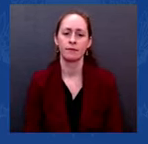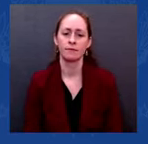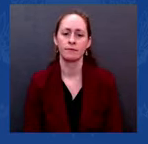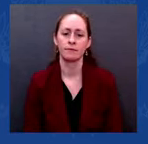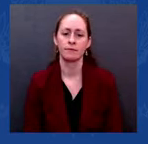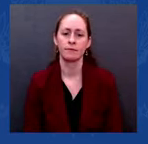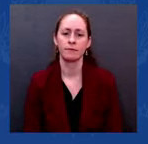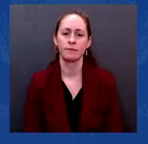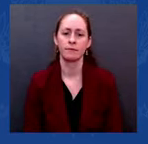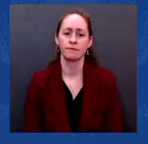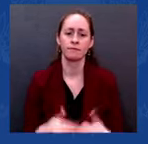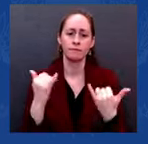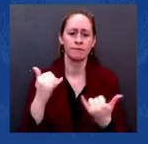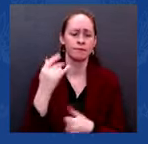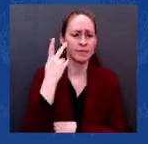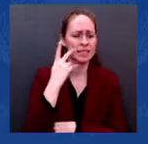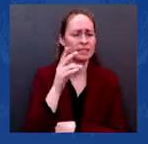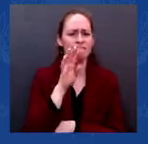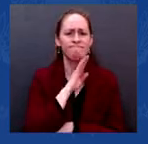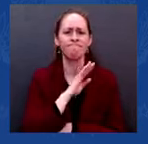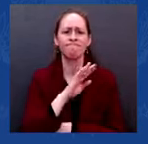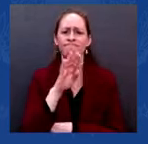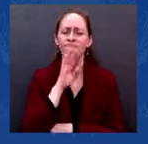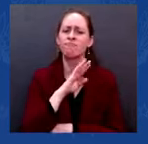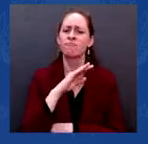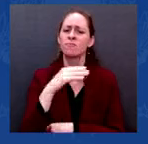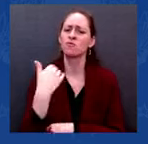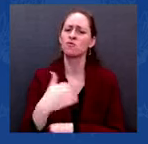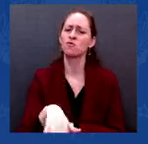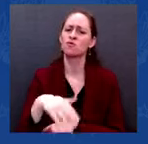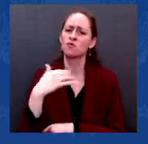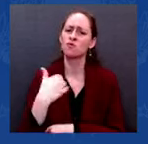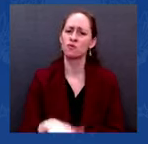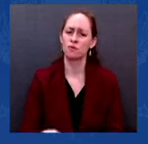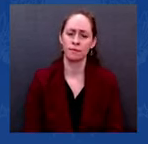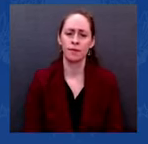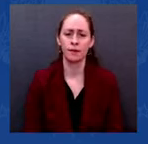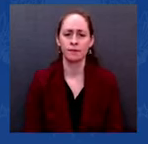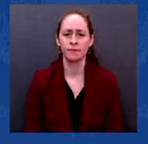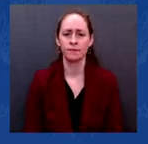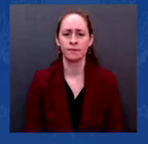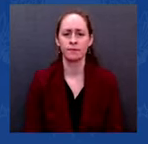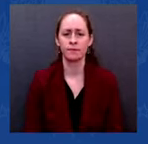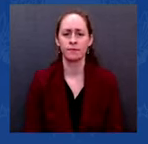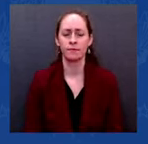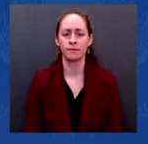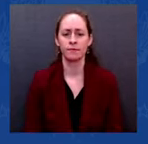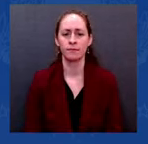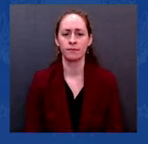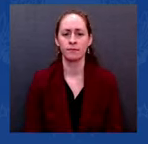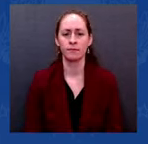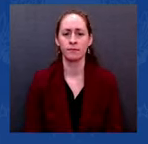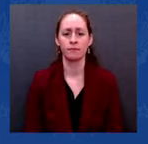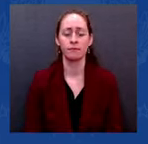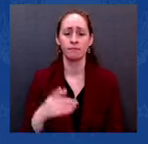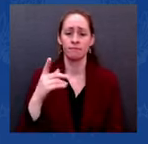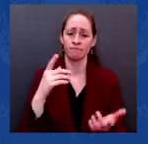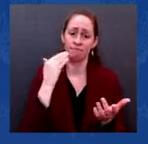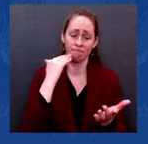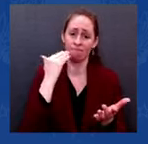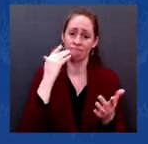knock us down, but never knock us out, and together we will get this done. Thank you for your leadership, Mr. President.